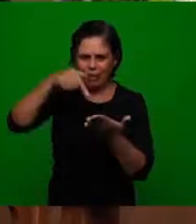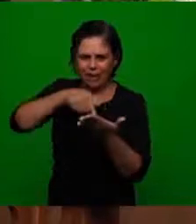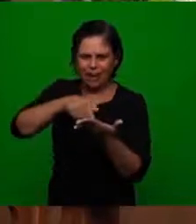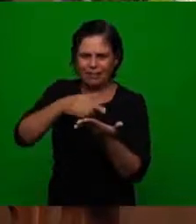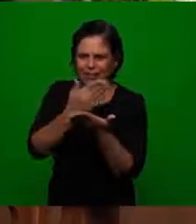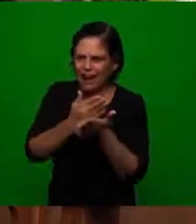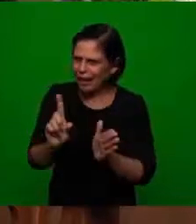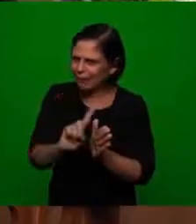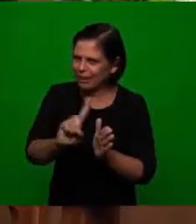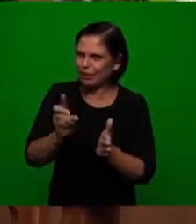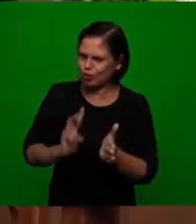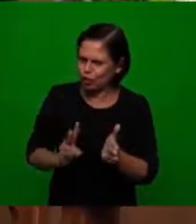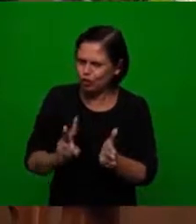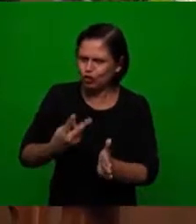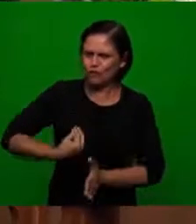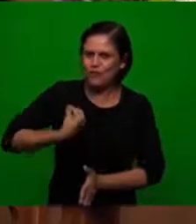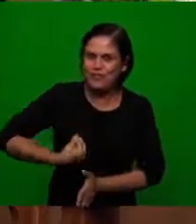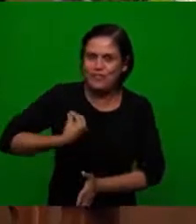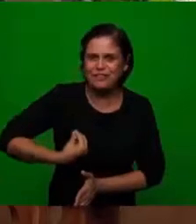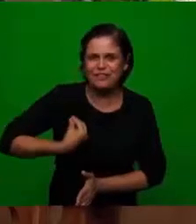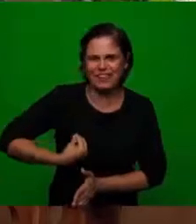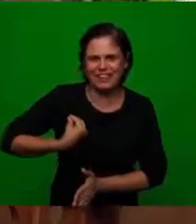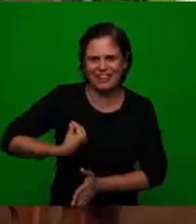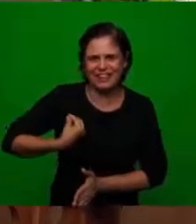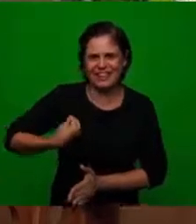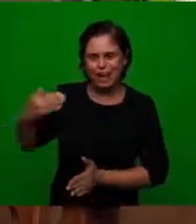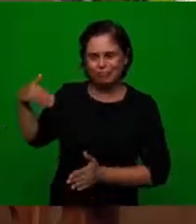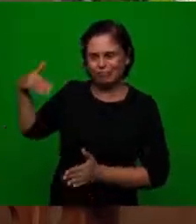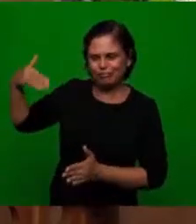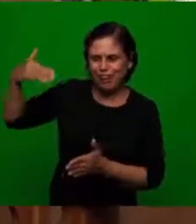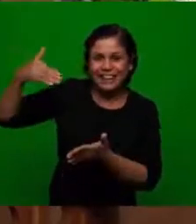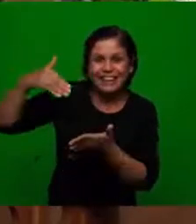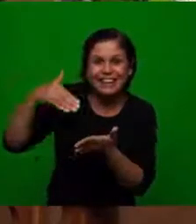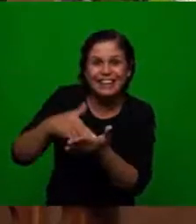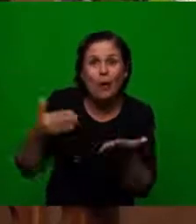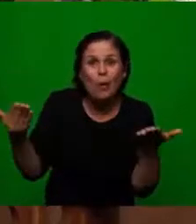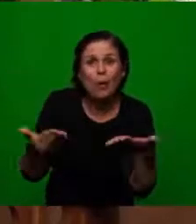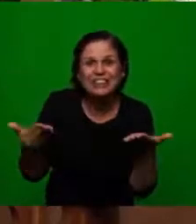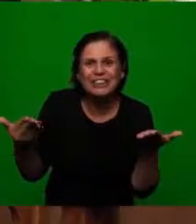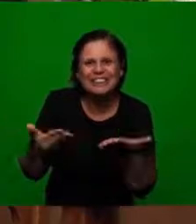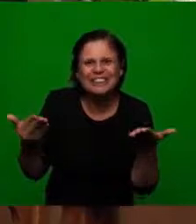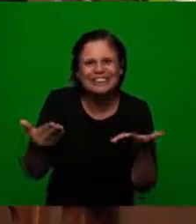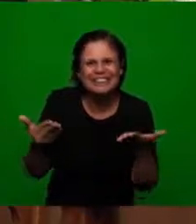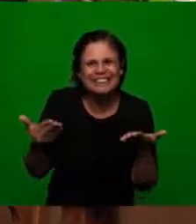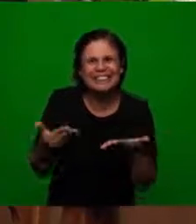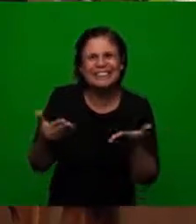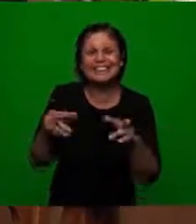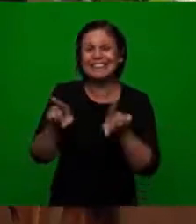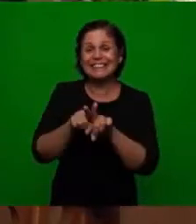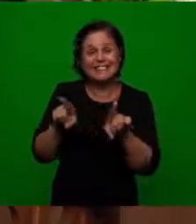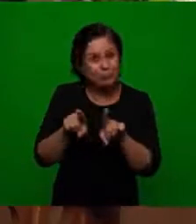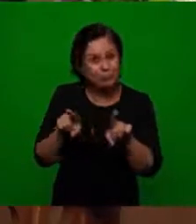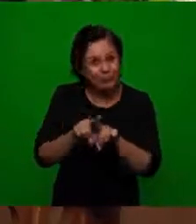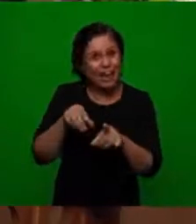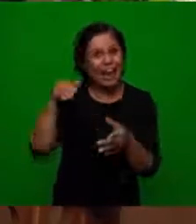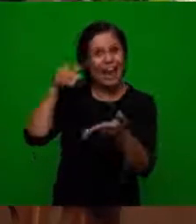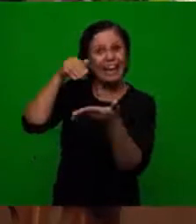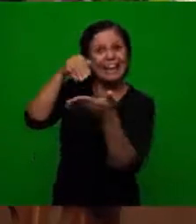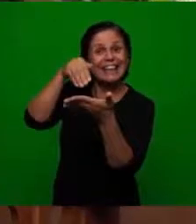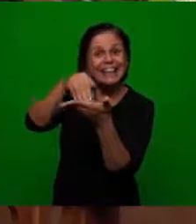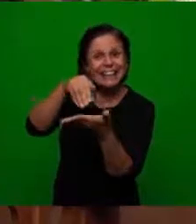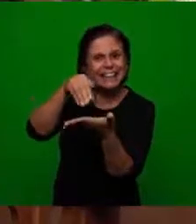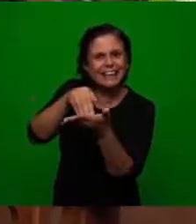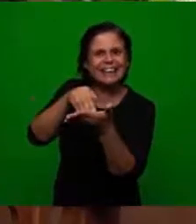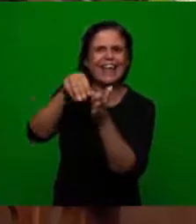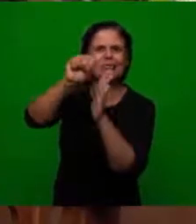could happen but the word was going to remain alive it would arrive to our days and besides that